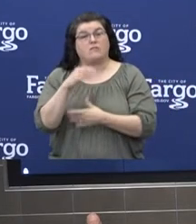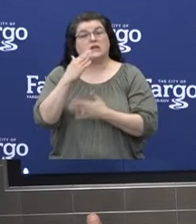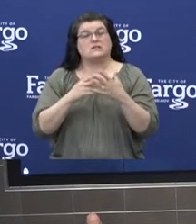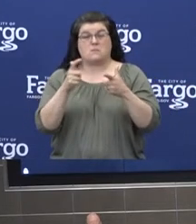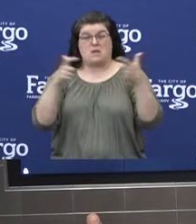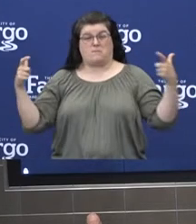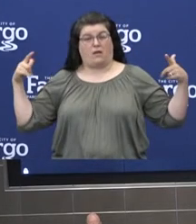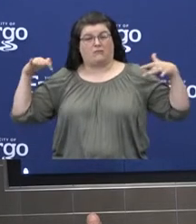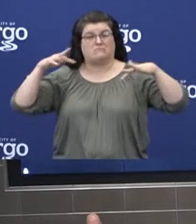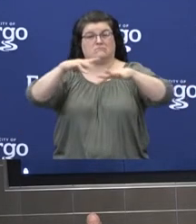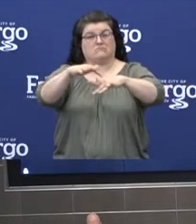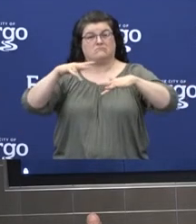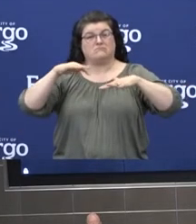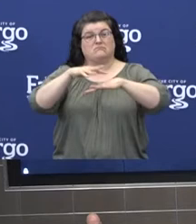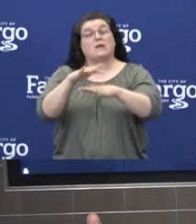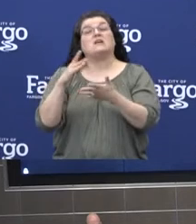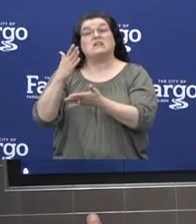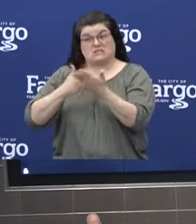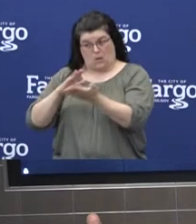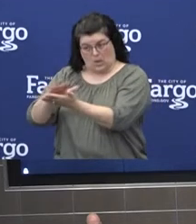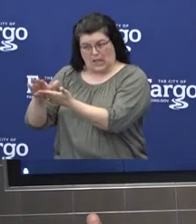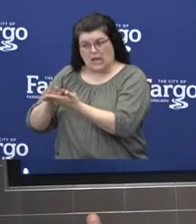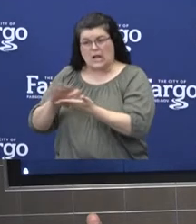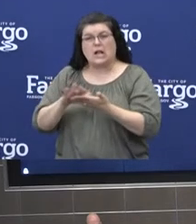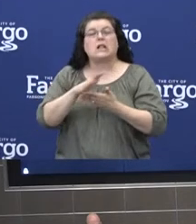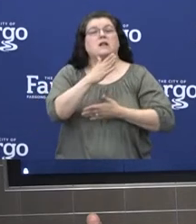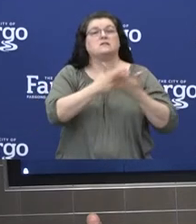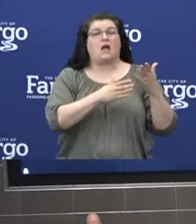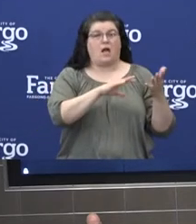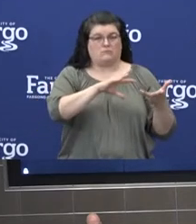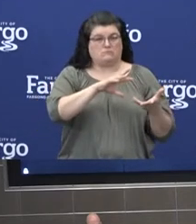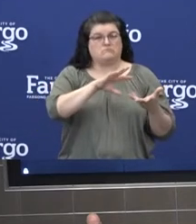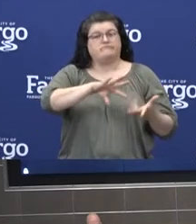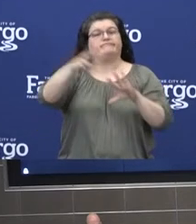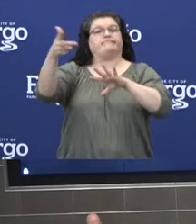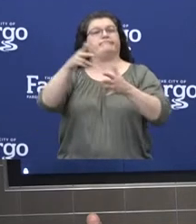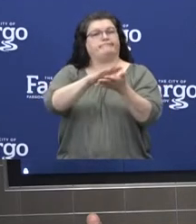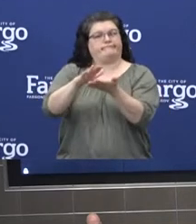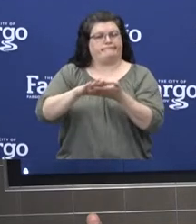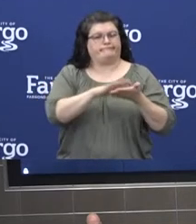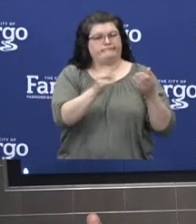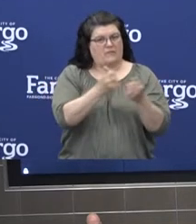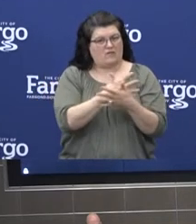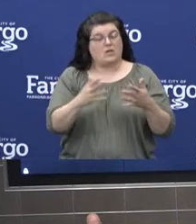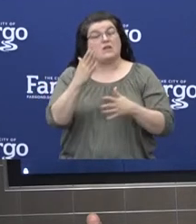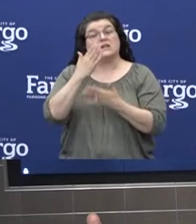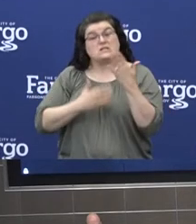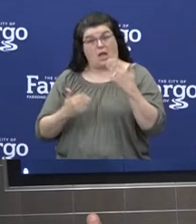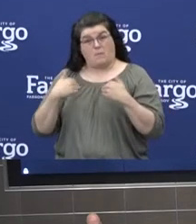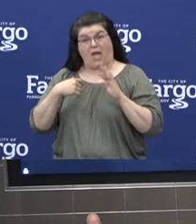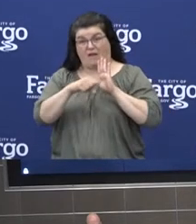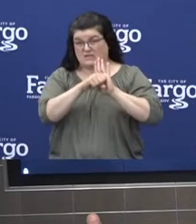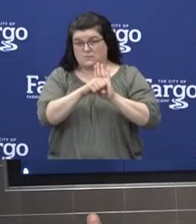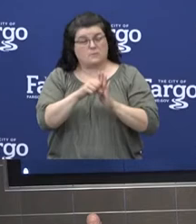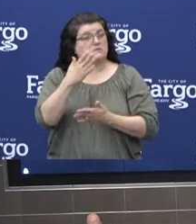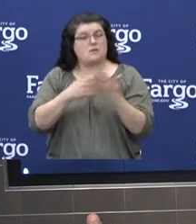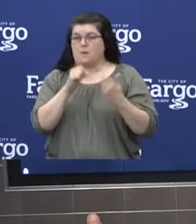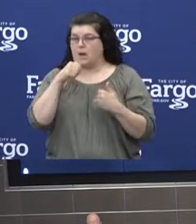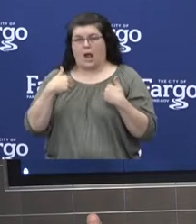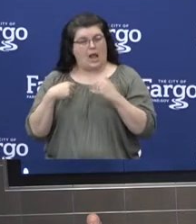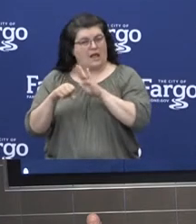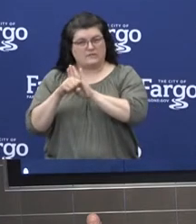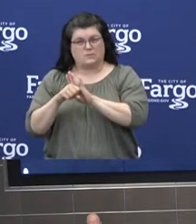gatherings with the cleanup and recovery efforts, both symptomatic and asymptomatic, should